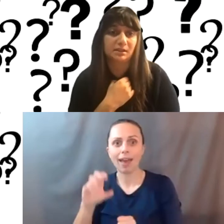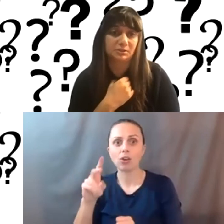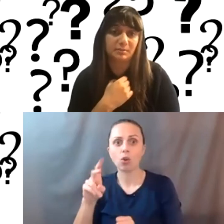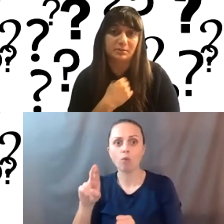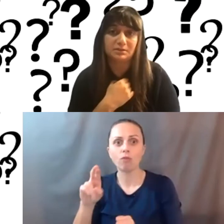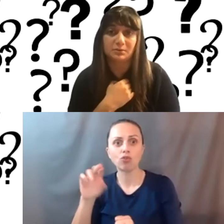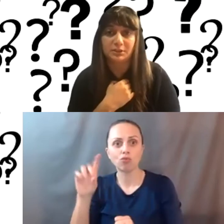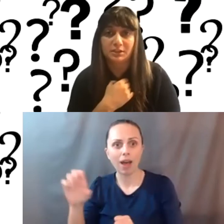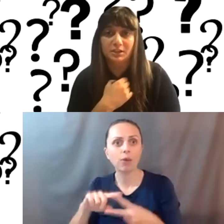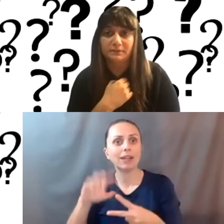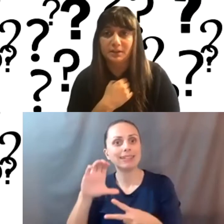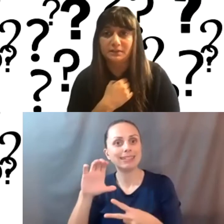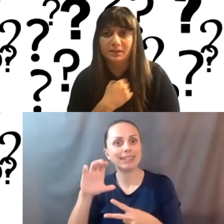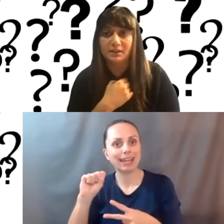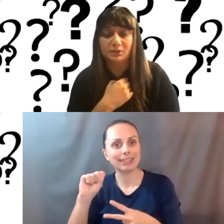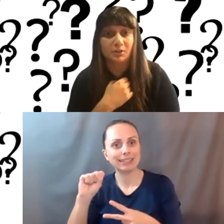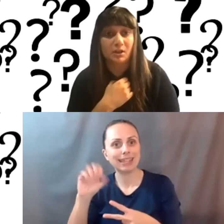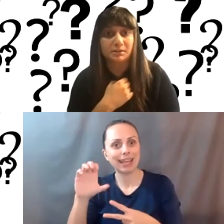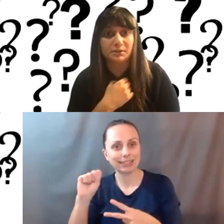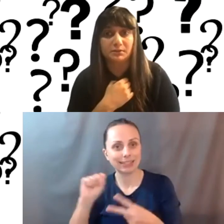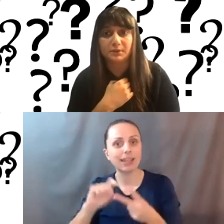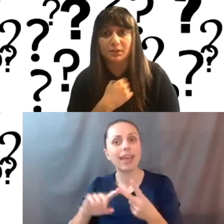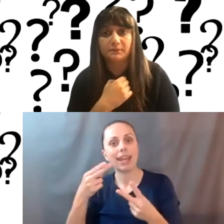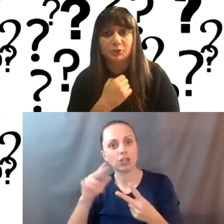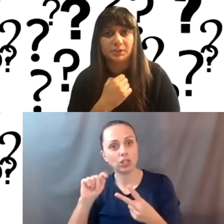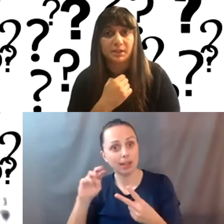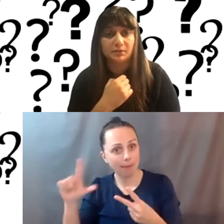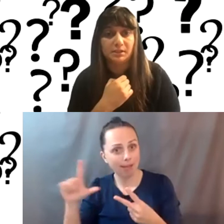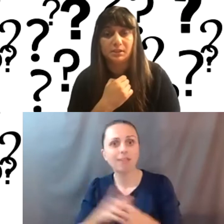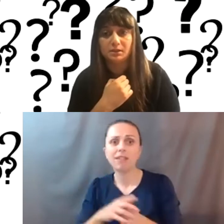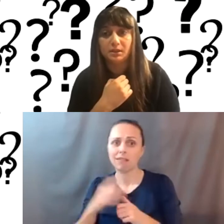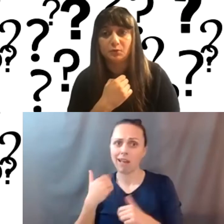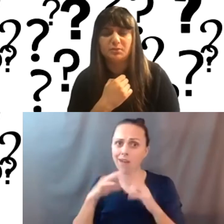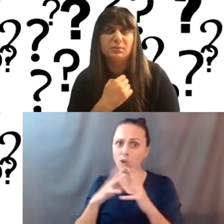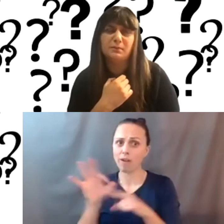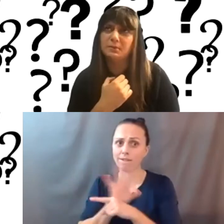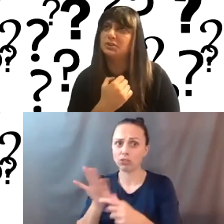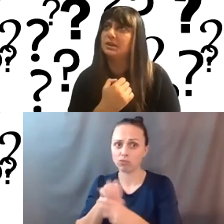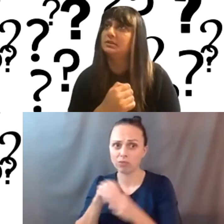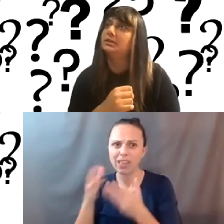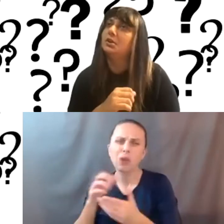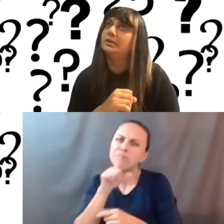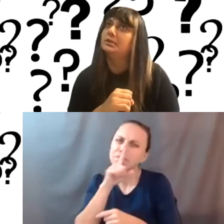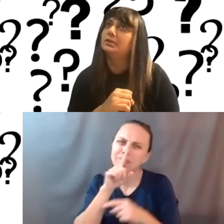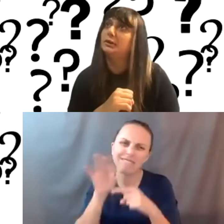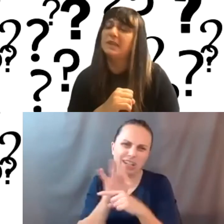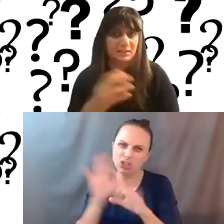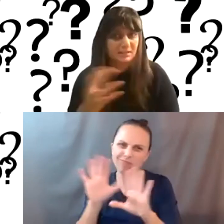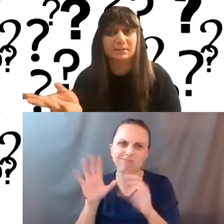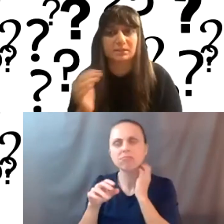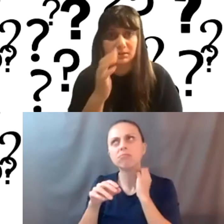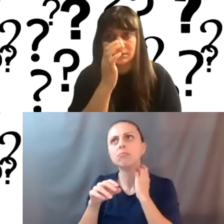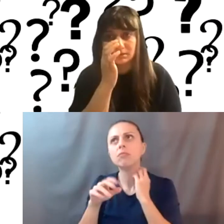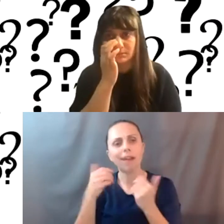and HTML. So I find that I have a lot of, uh, functionality and, or not functionality, a lot of, um,